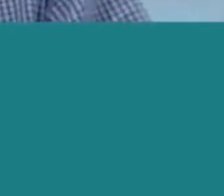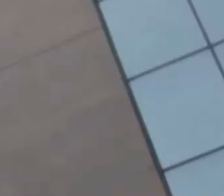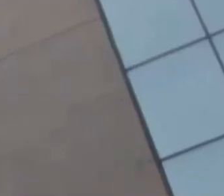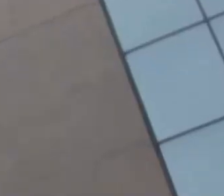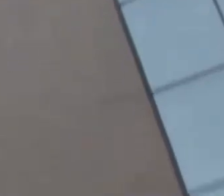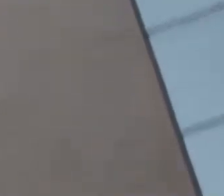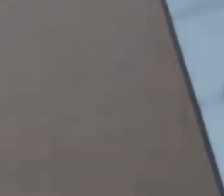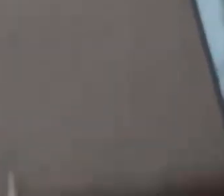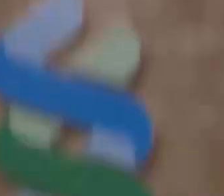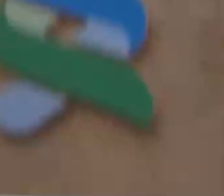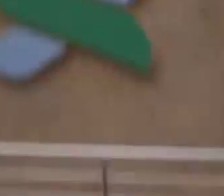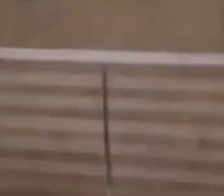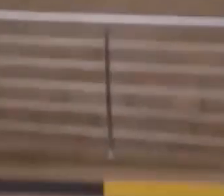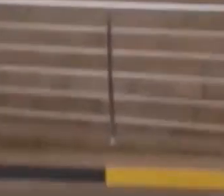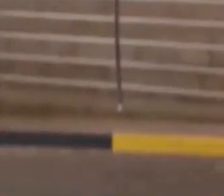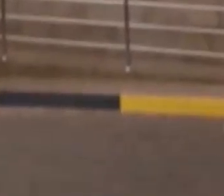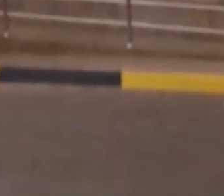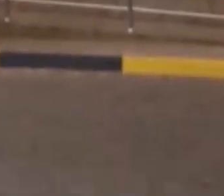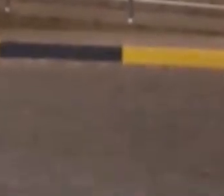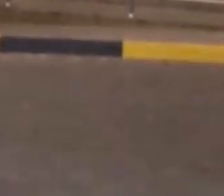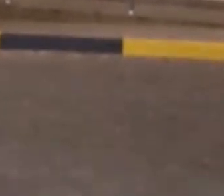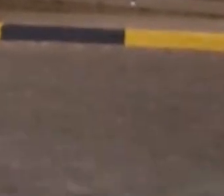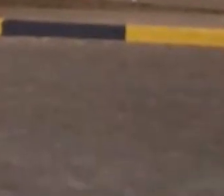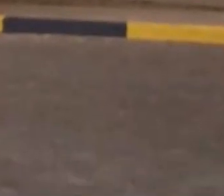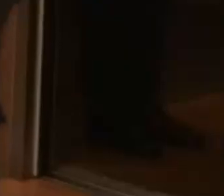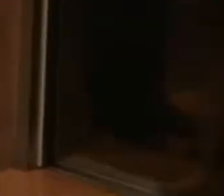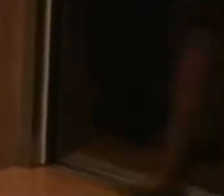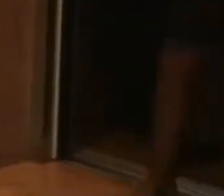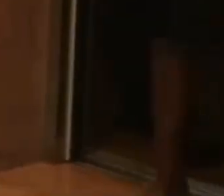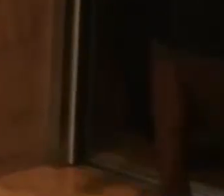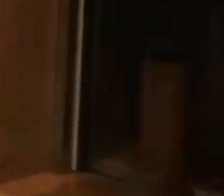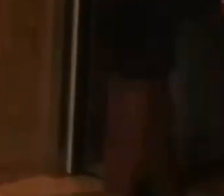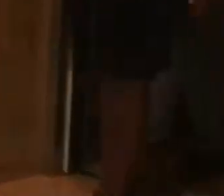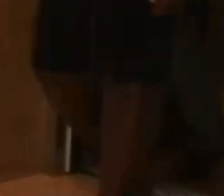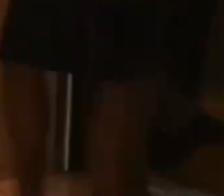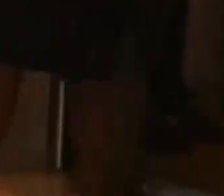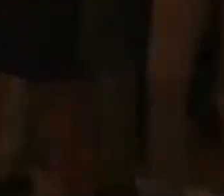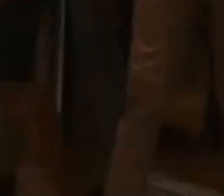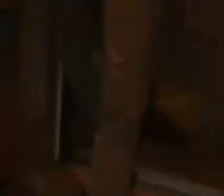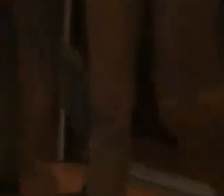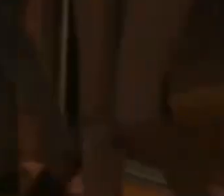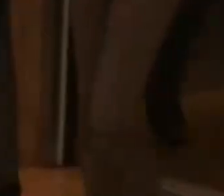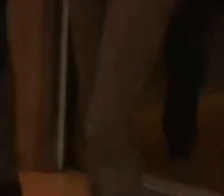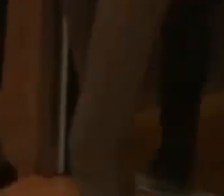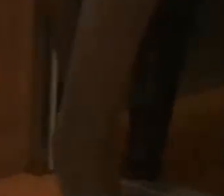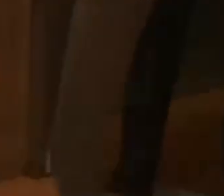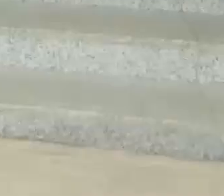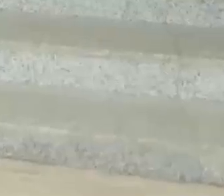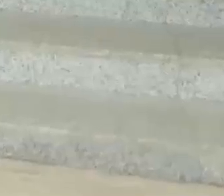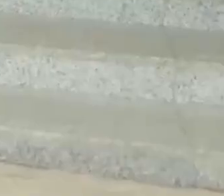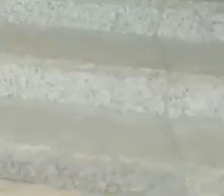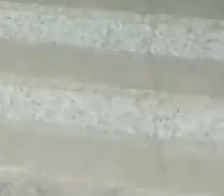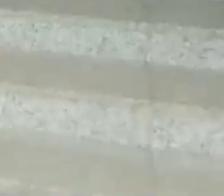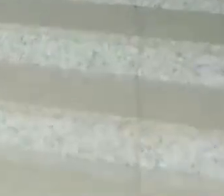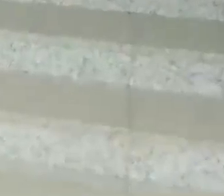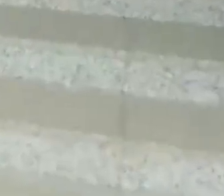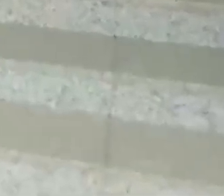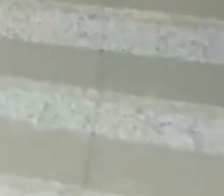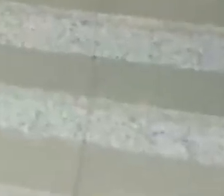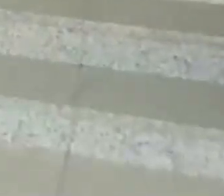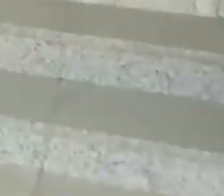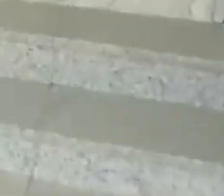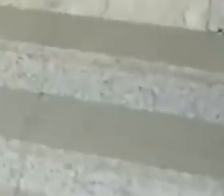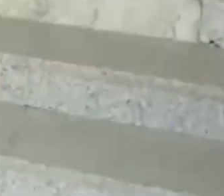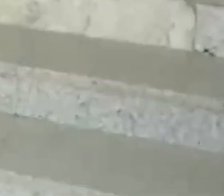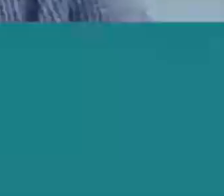was there are a lot of companies all around the world who really want to be more inclusive of people with disabilities